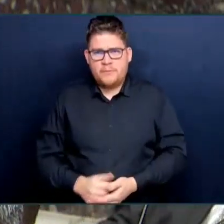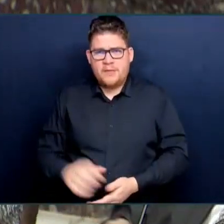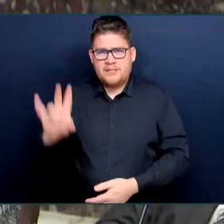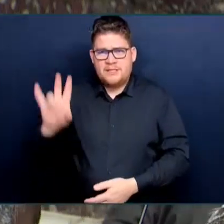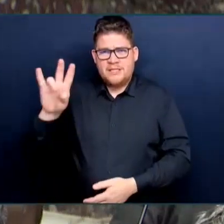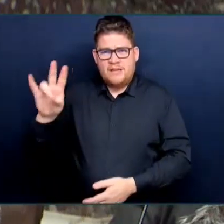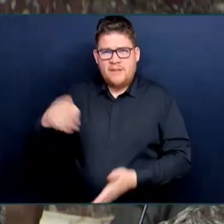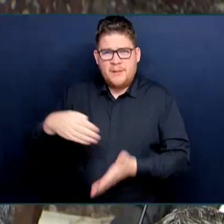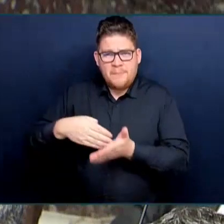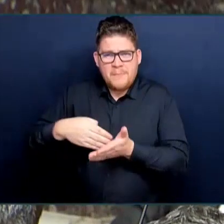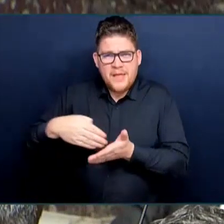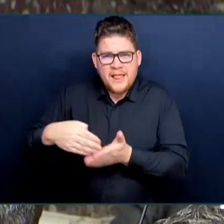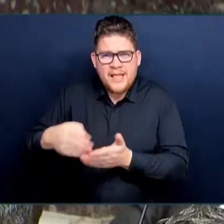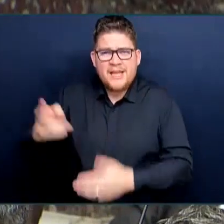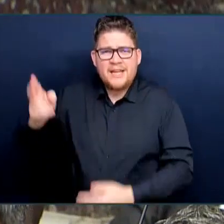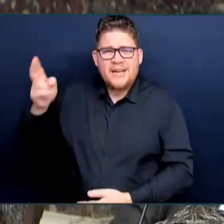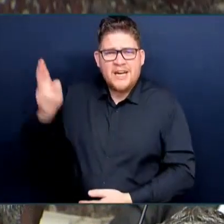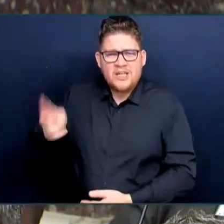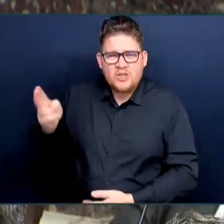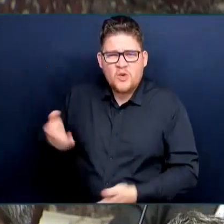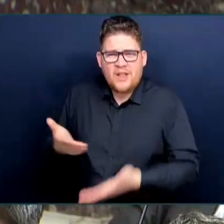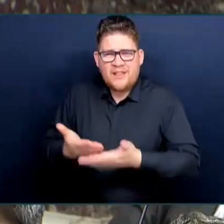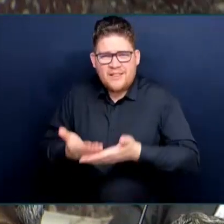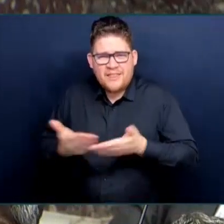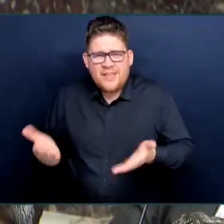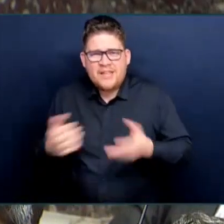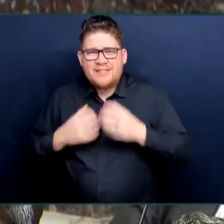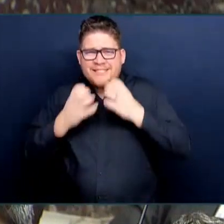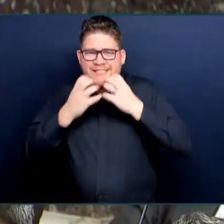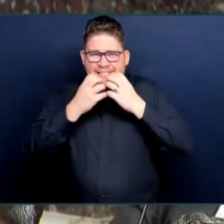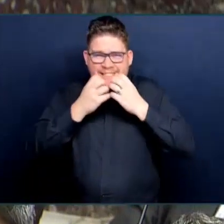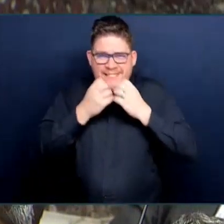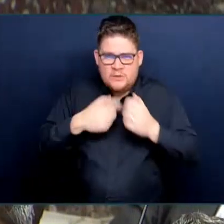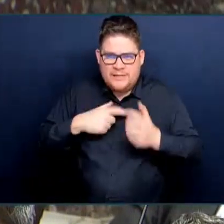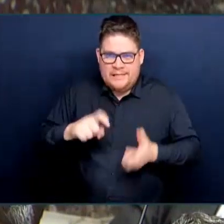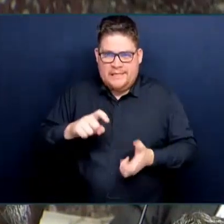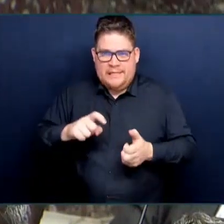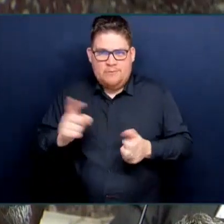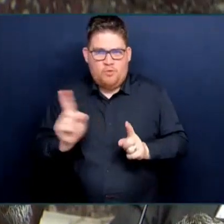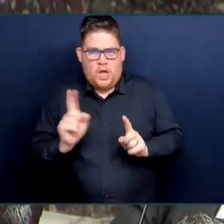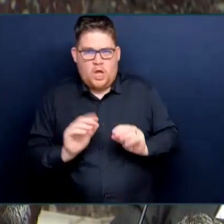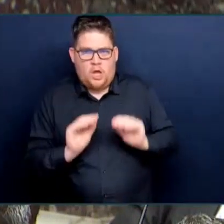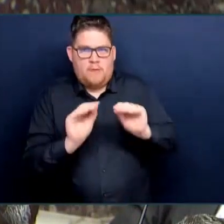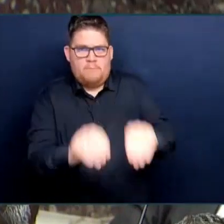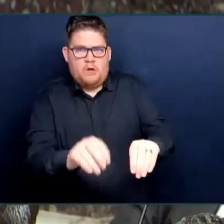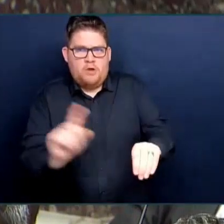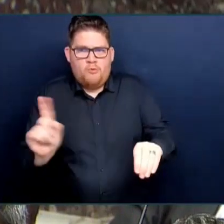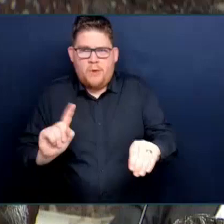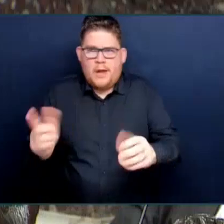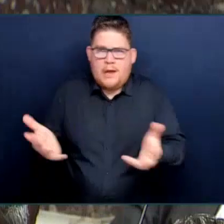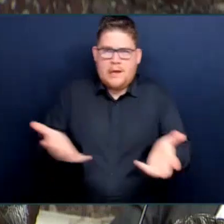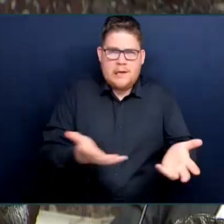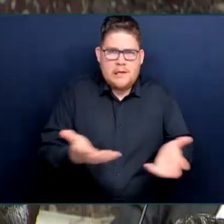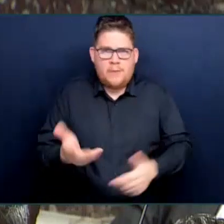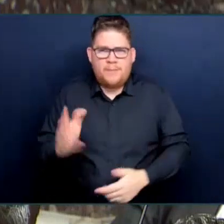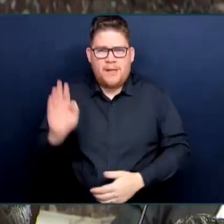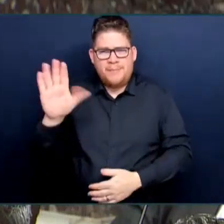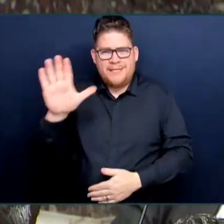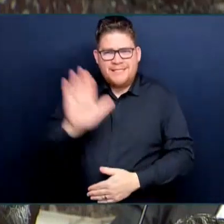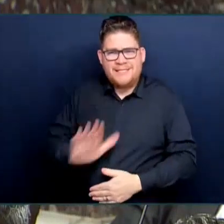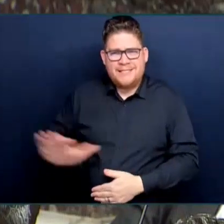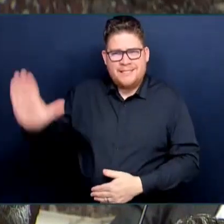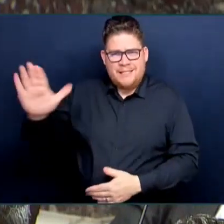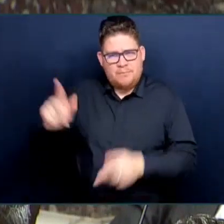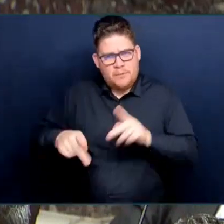I think British Columbians understand that for the past many years there's been great concern about the